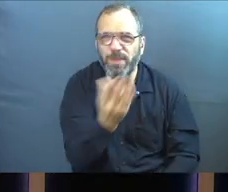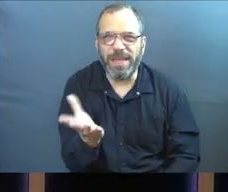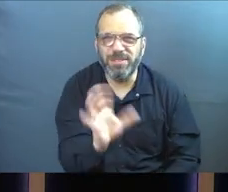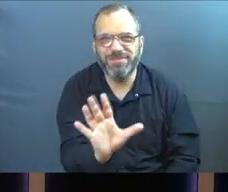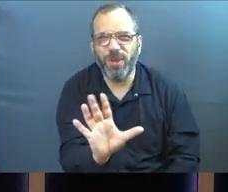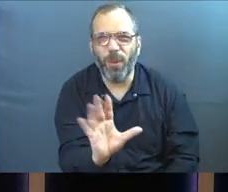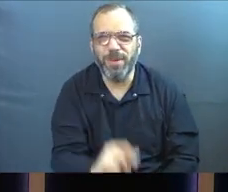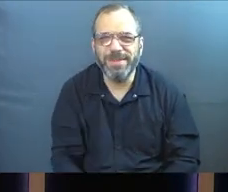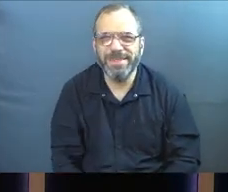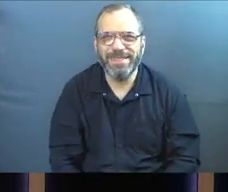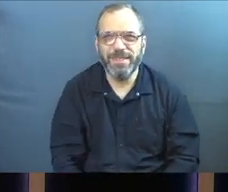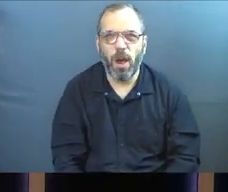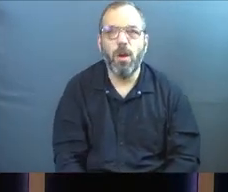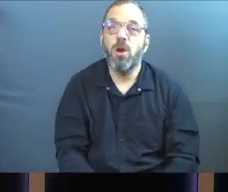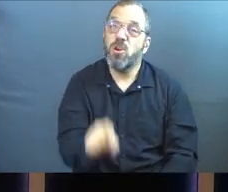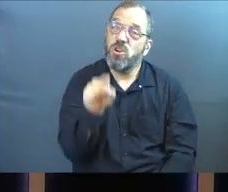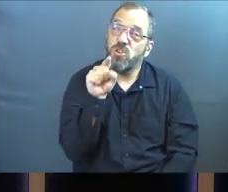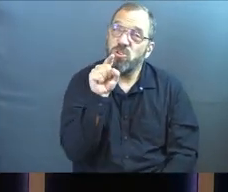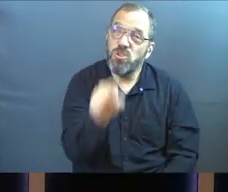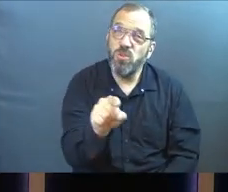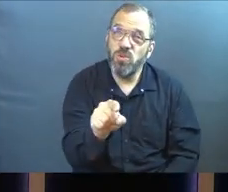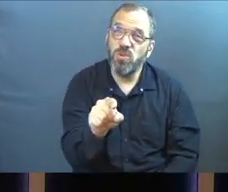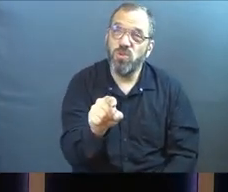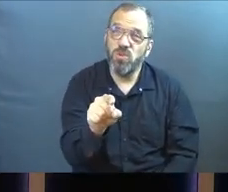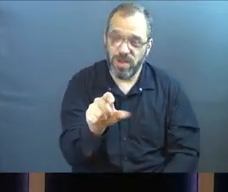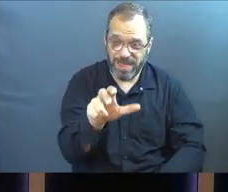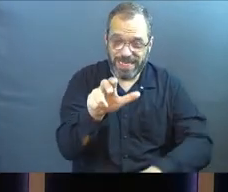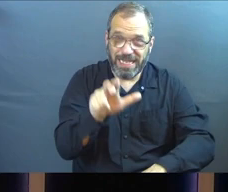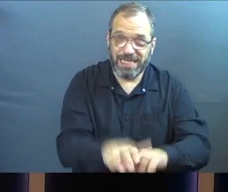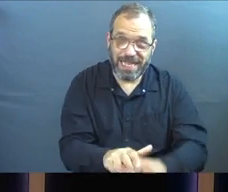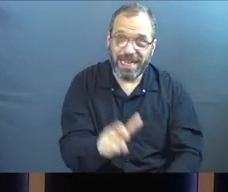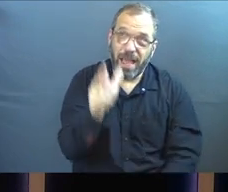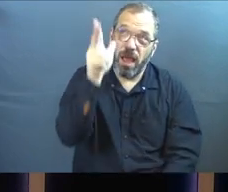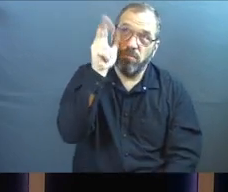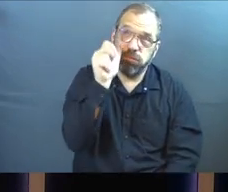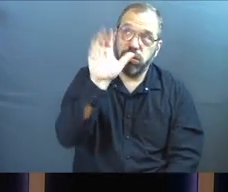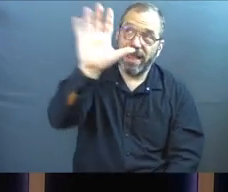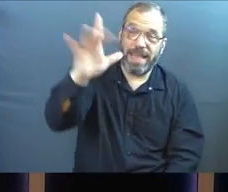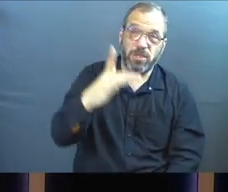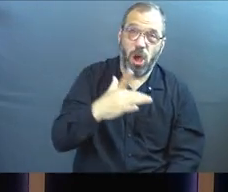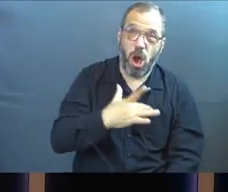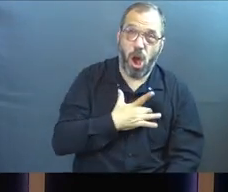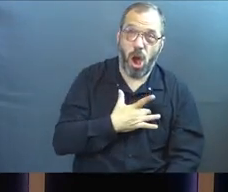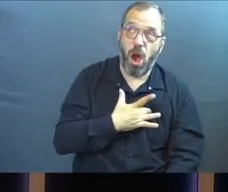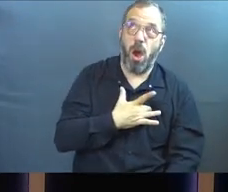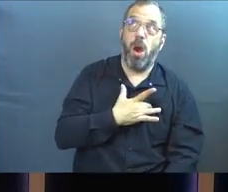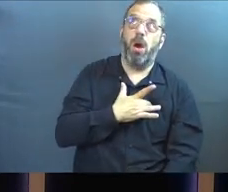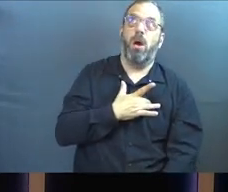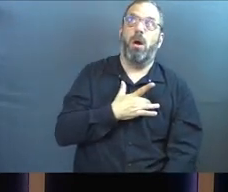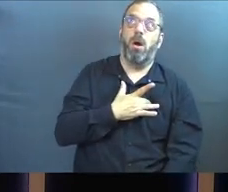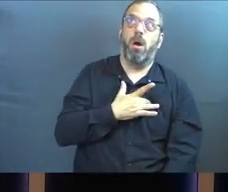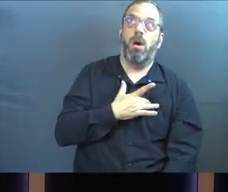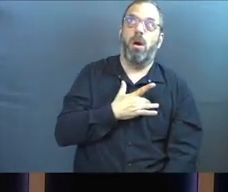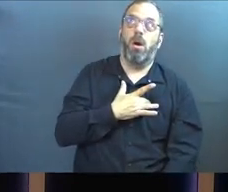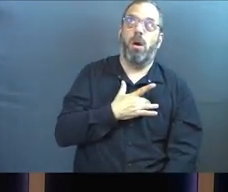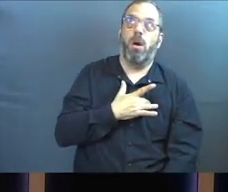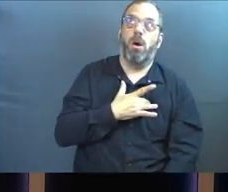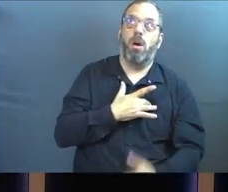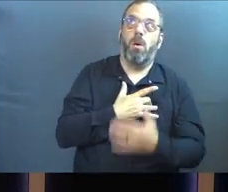you. You're meant to acquire this same gigantic heart that God has inside yourself.